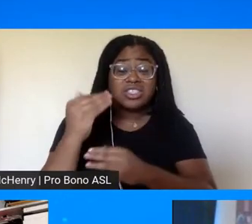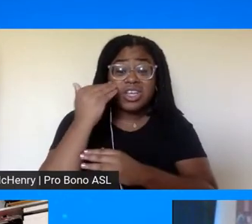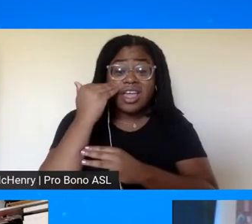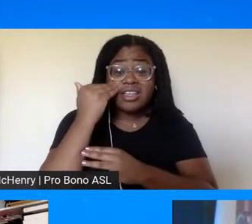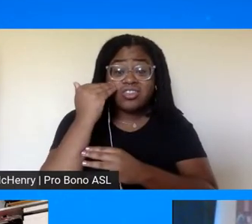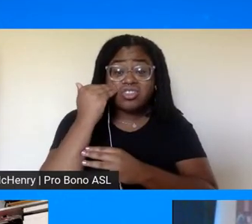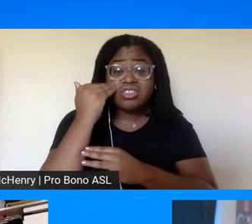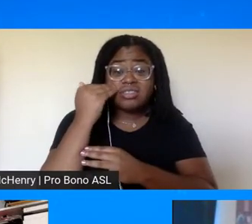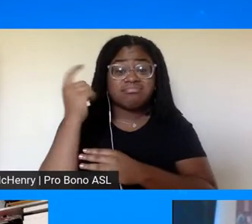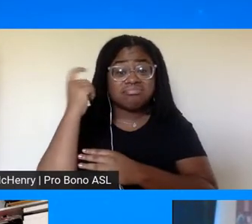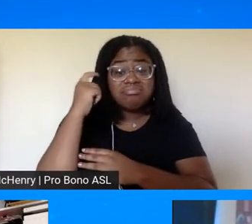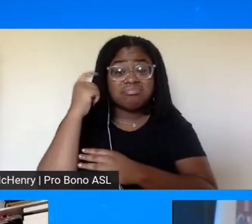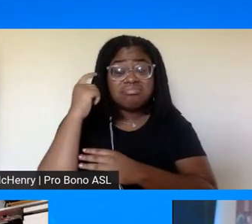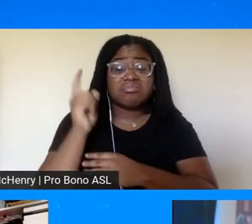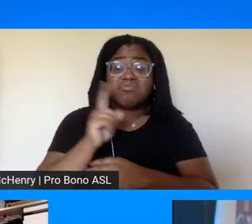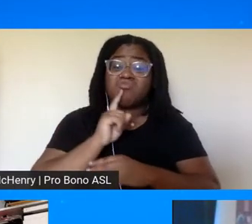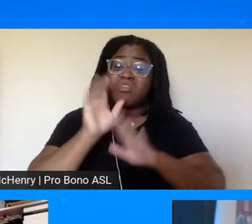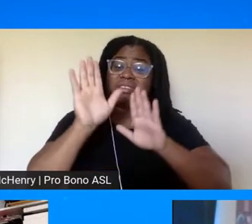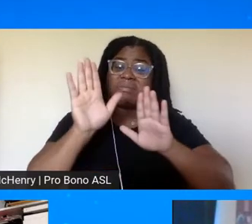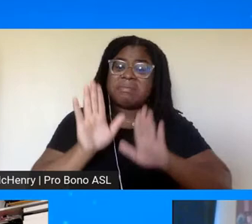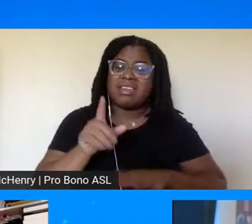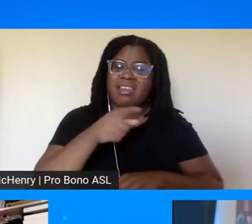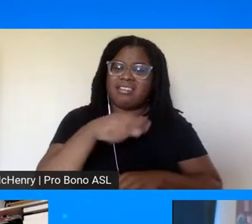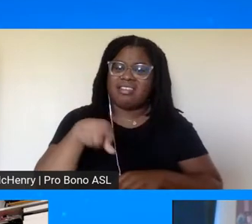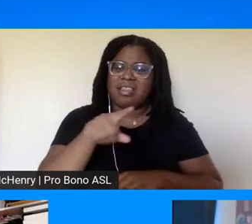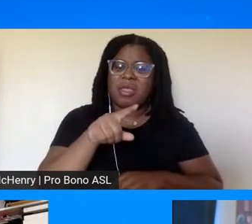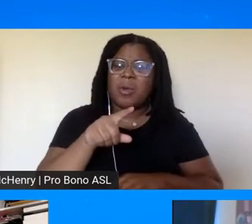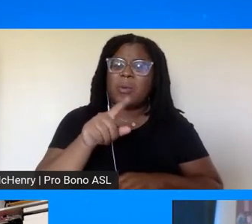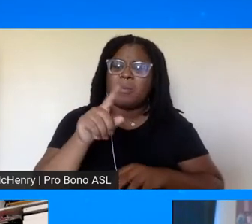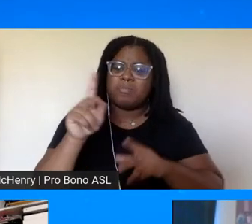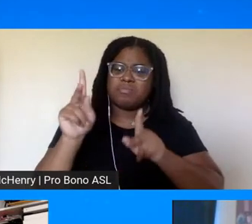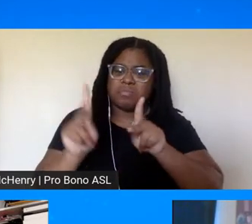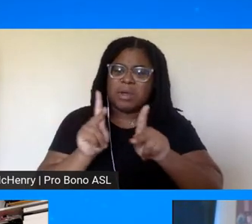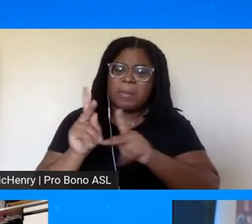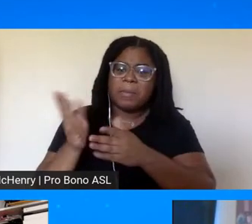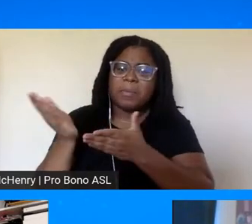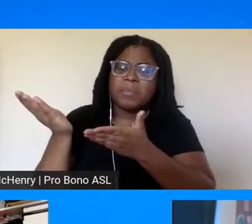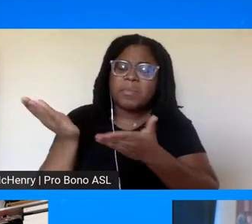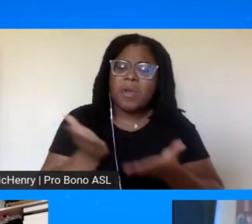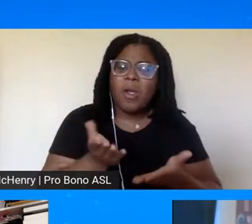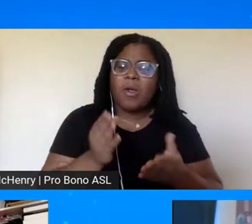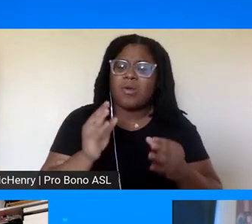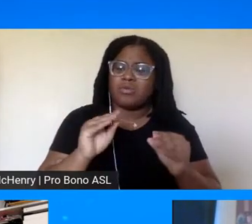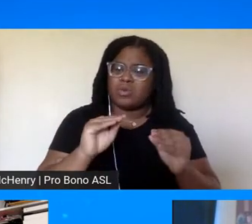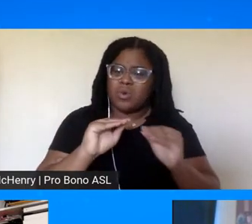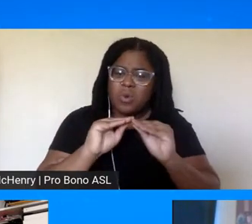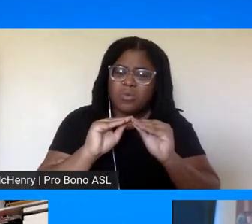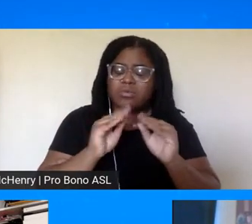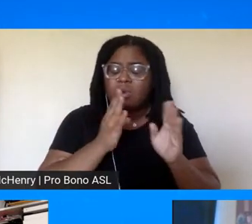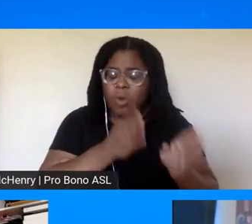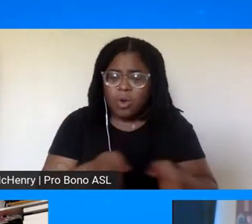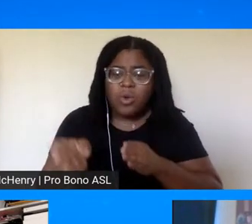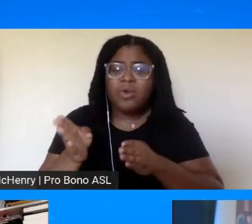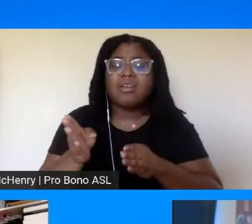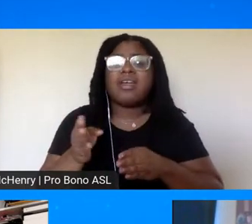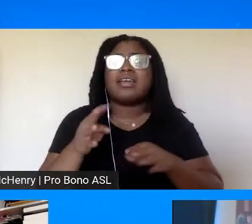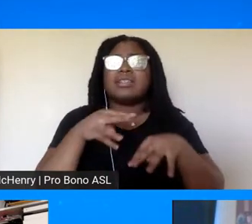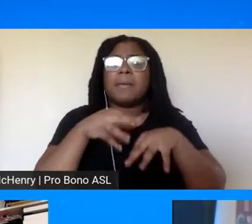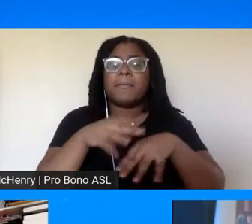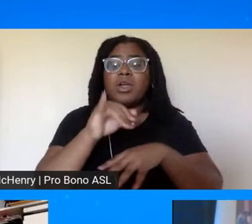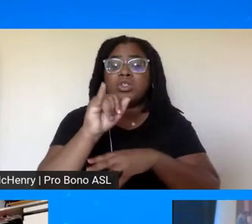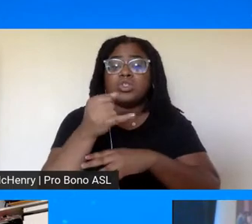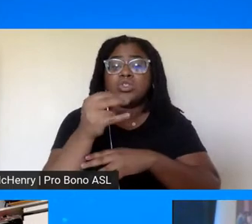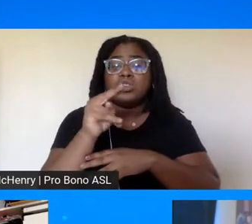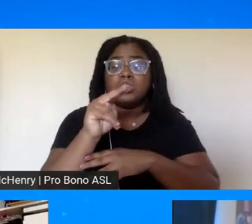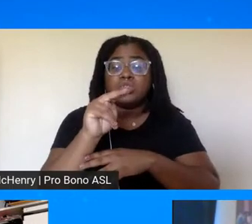just uh amazed at how they were able to bring in people that could organize a march from june to august remember they